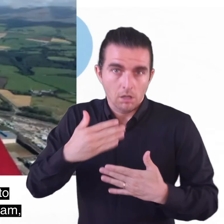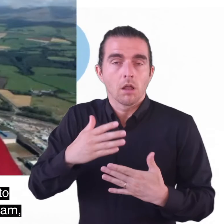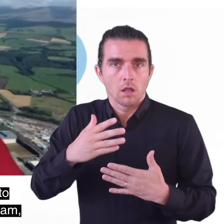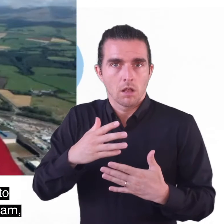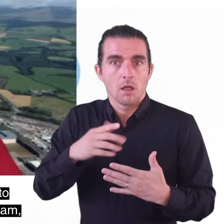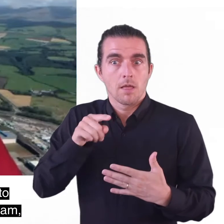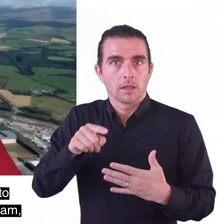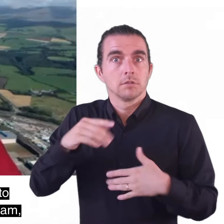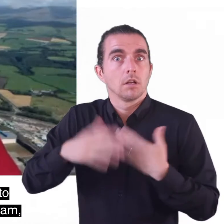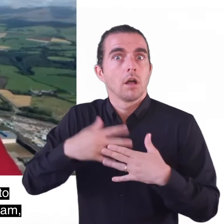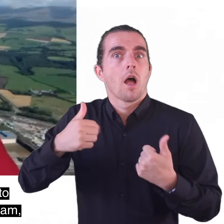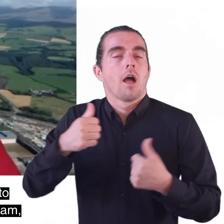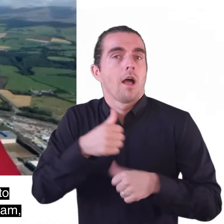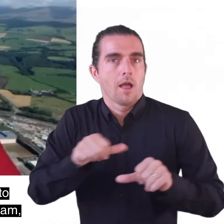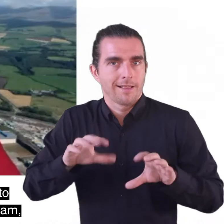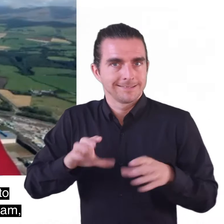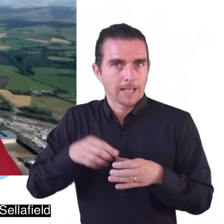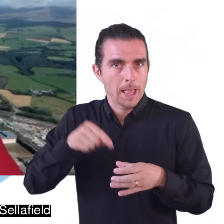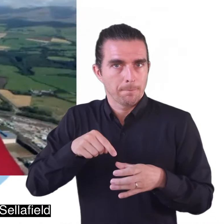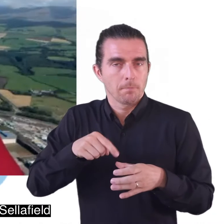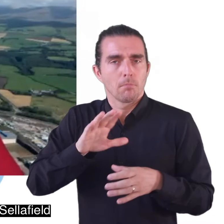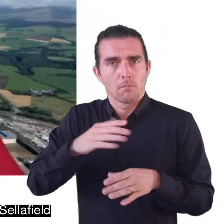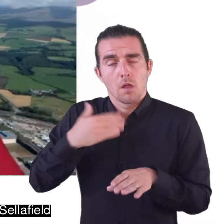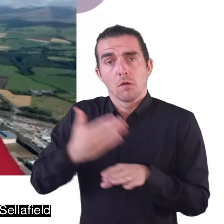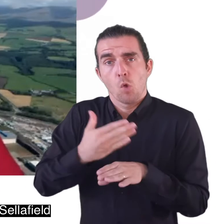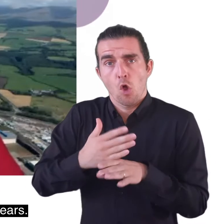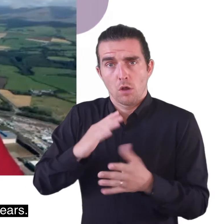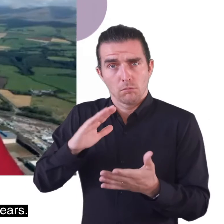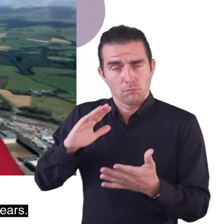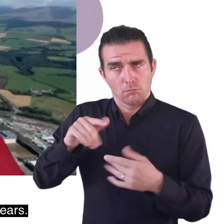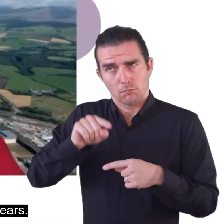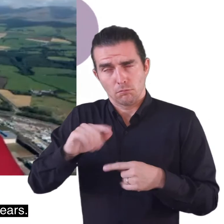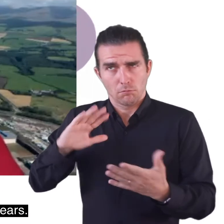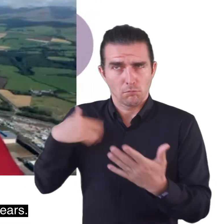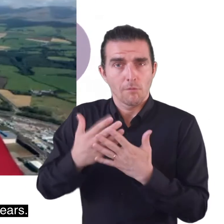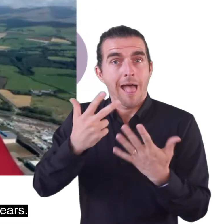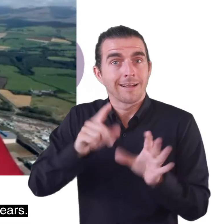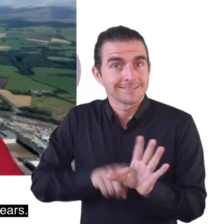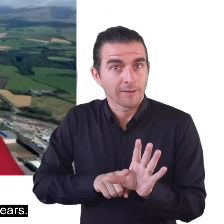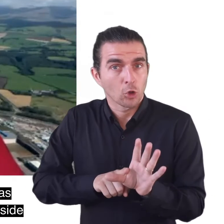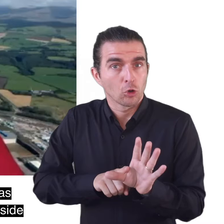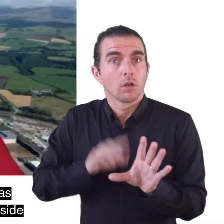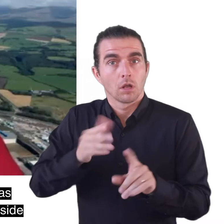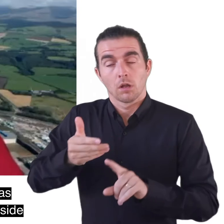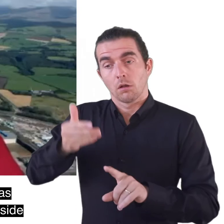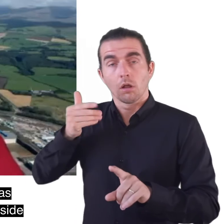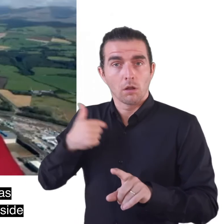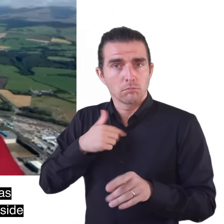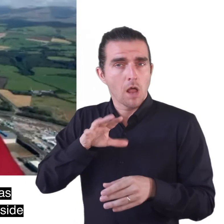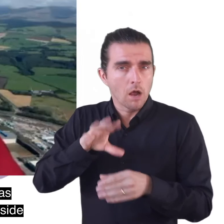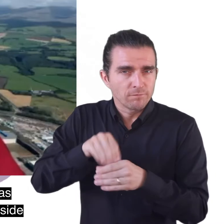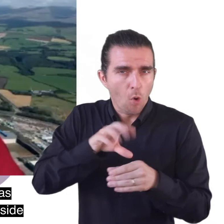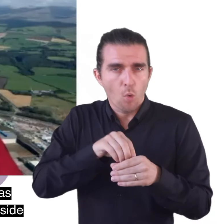kind of led to the necessity of this team but i've actually worked for cellarfield for coming up to eight years and prior to that i